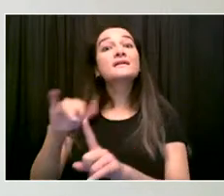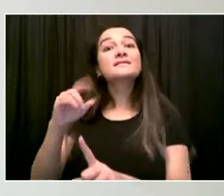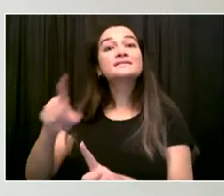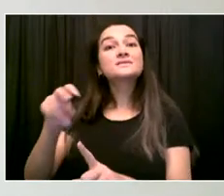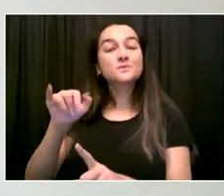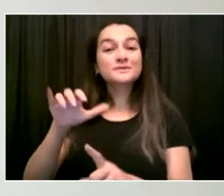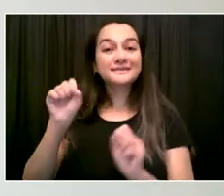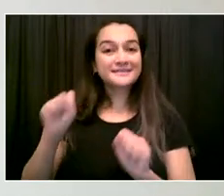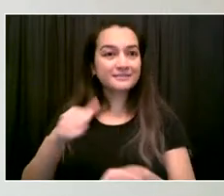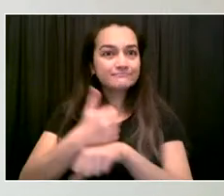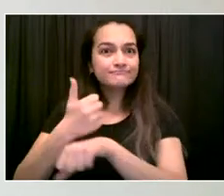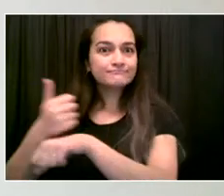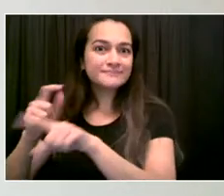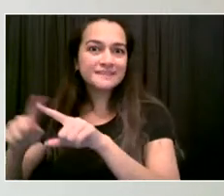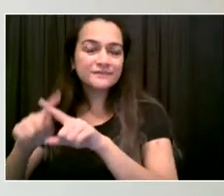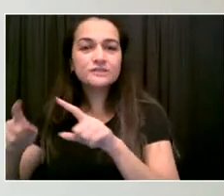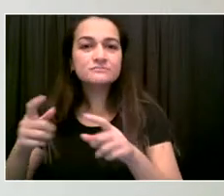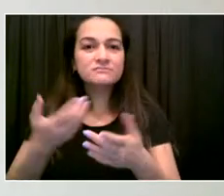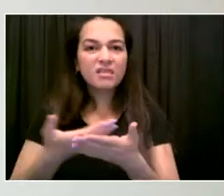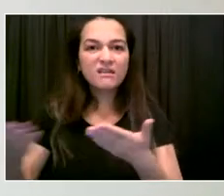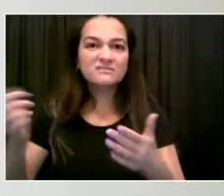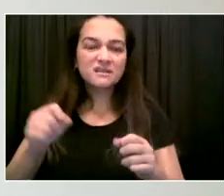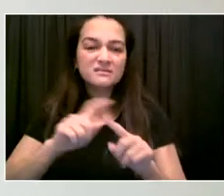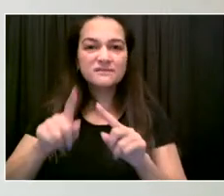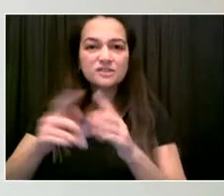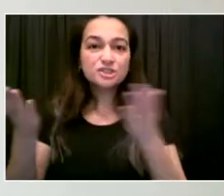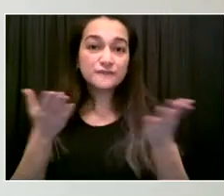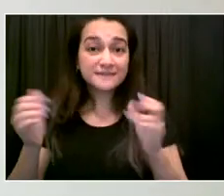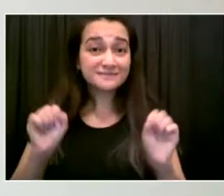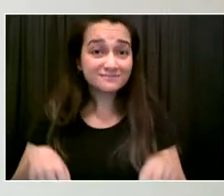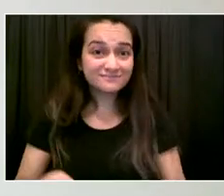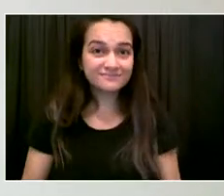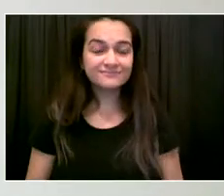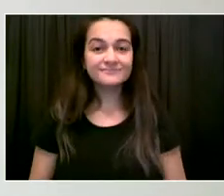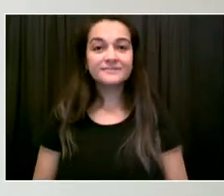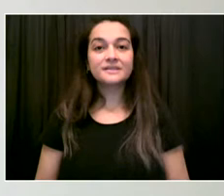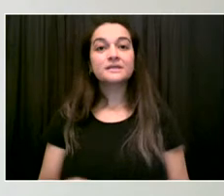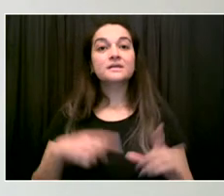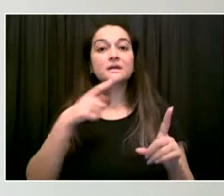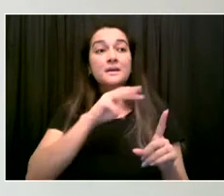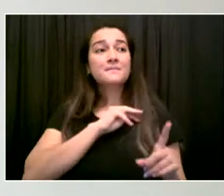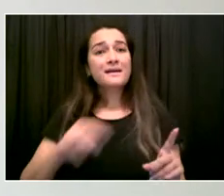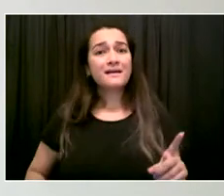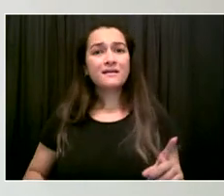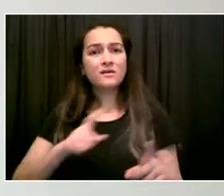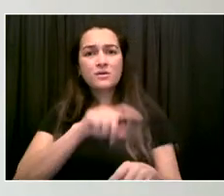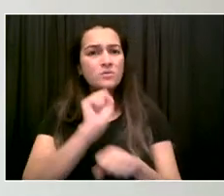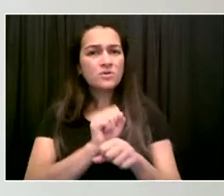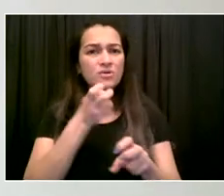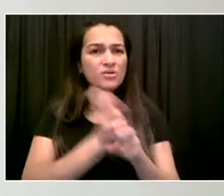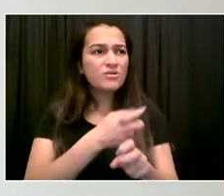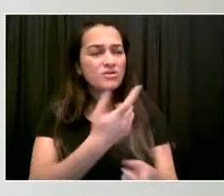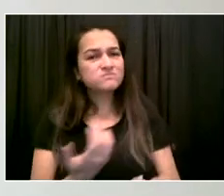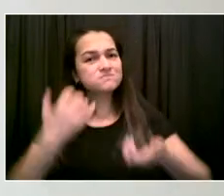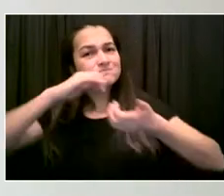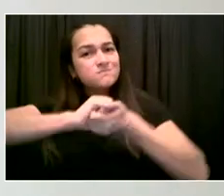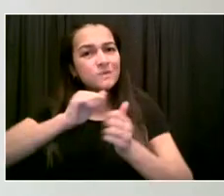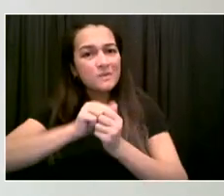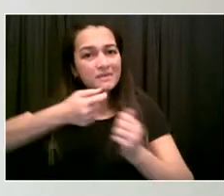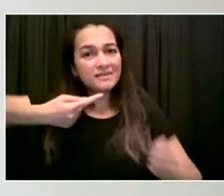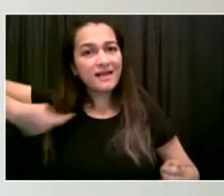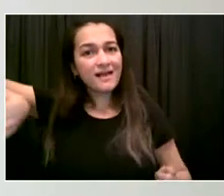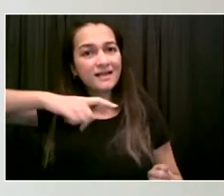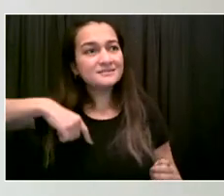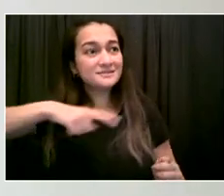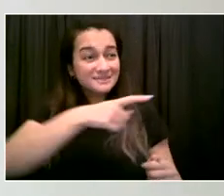IDNYC as accessible as possible. I still remember the launch of the ID and the ID registration